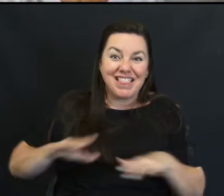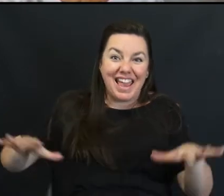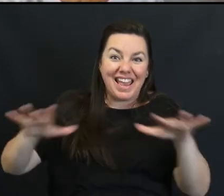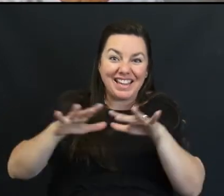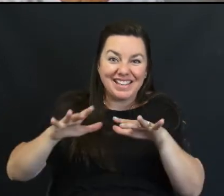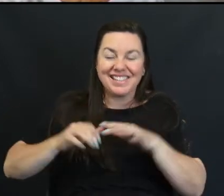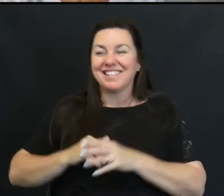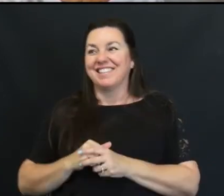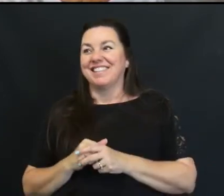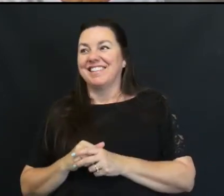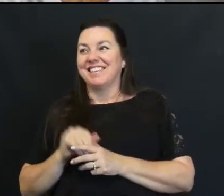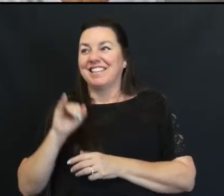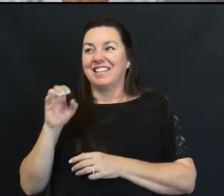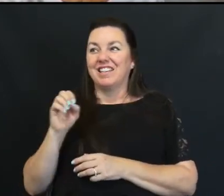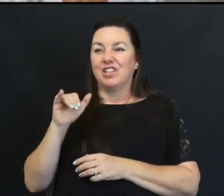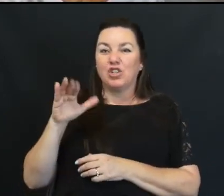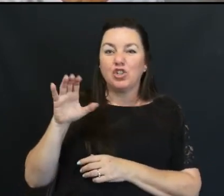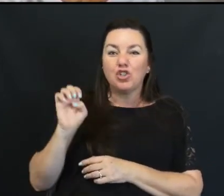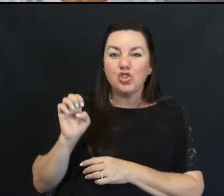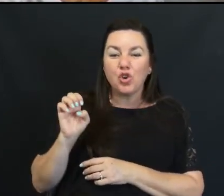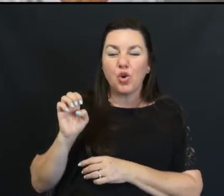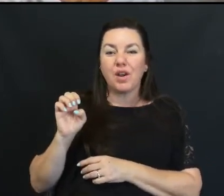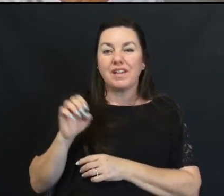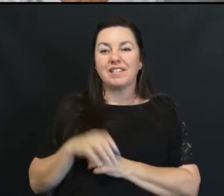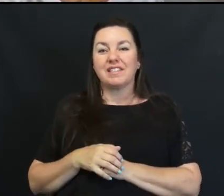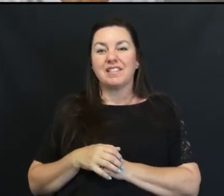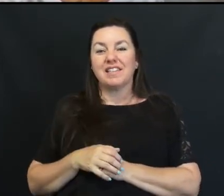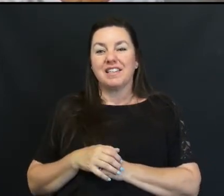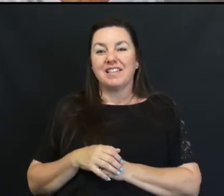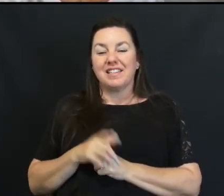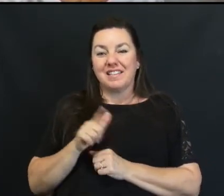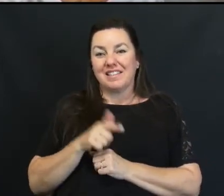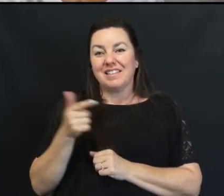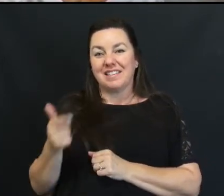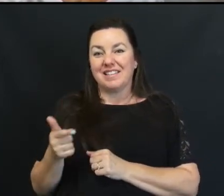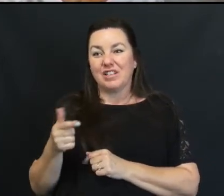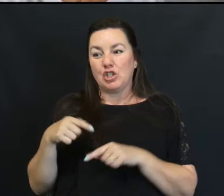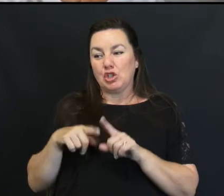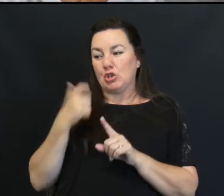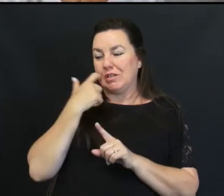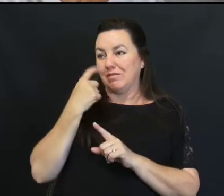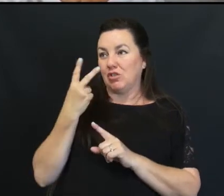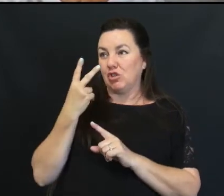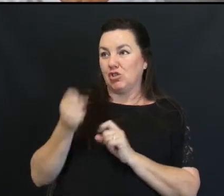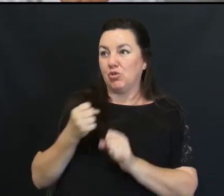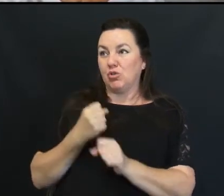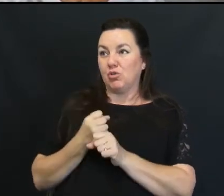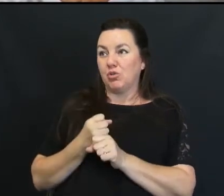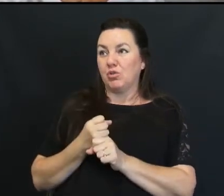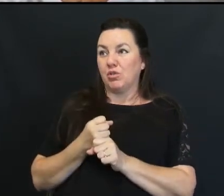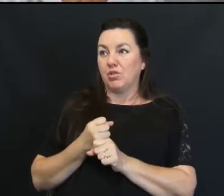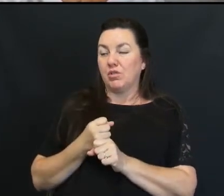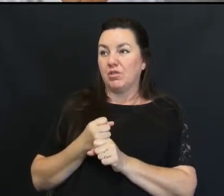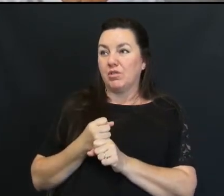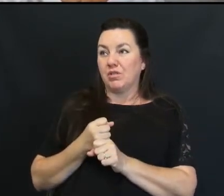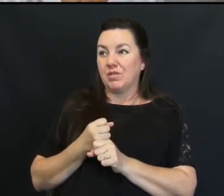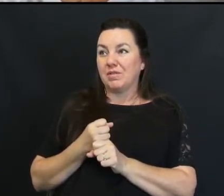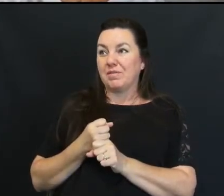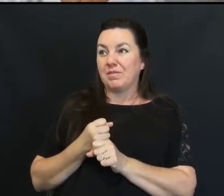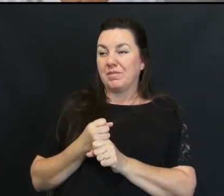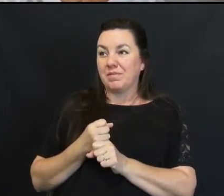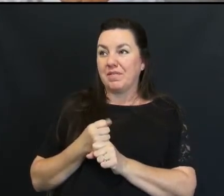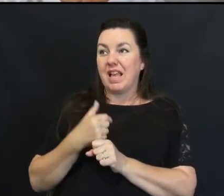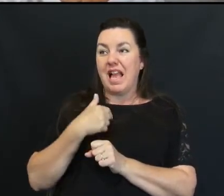Joyce Hi I'm Joyce McDermott During the past Two years I've been Having breathing Prasm